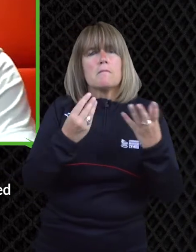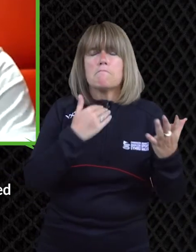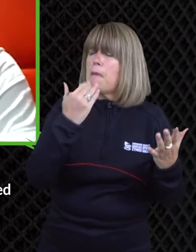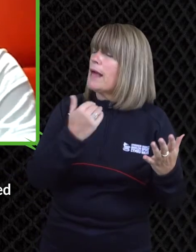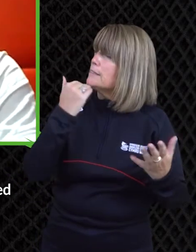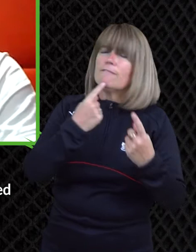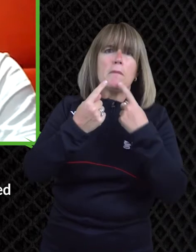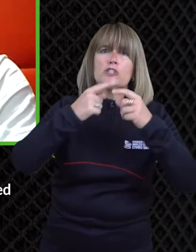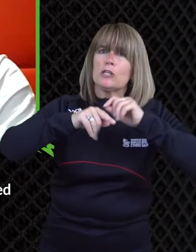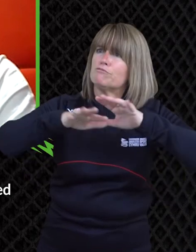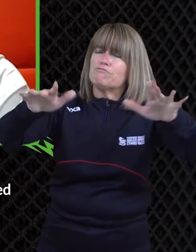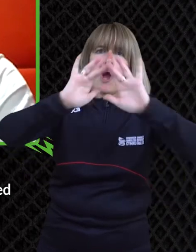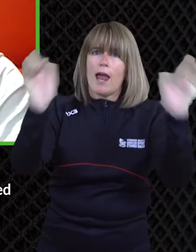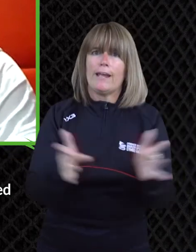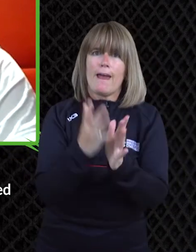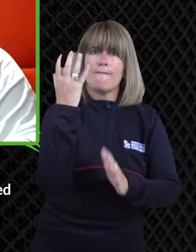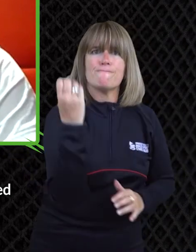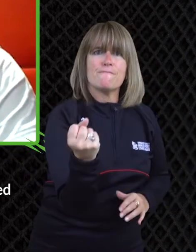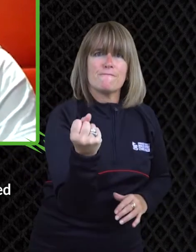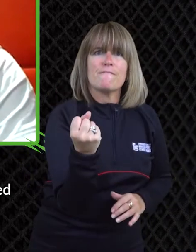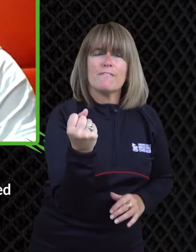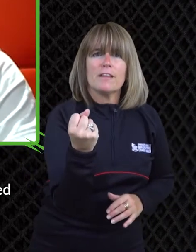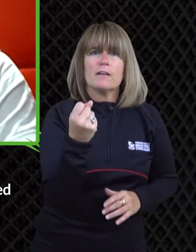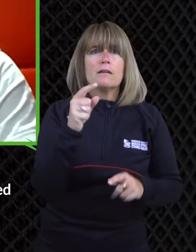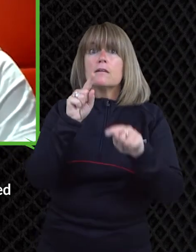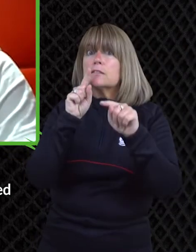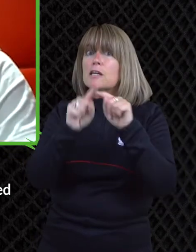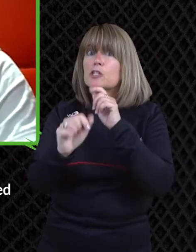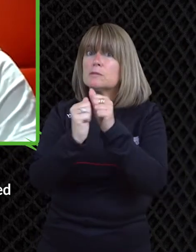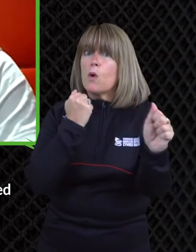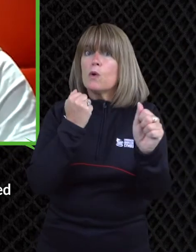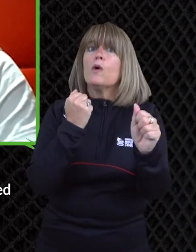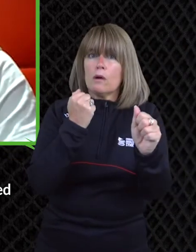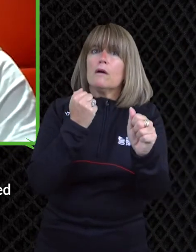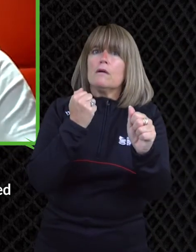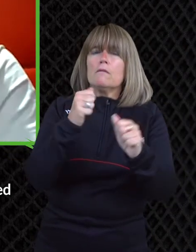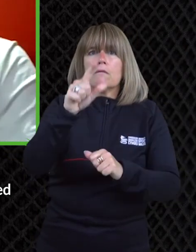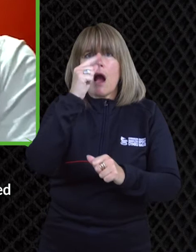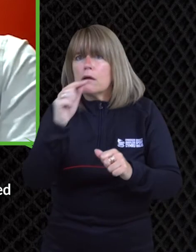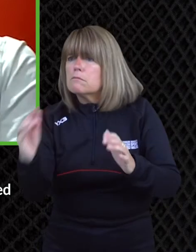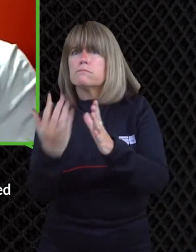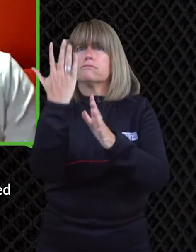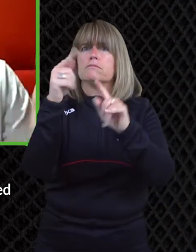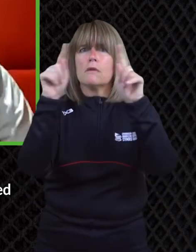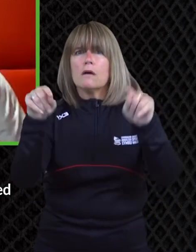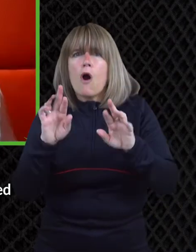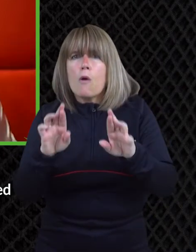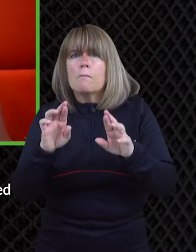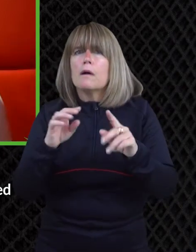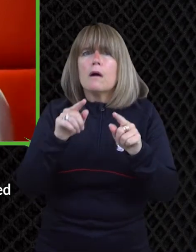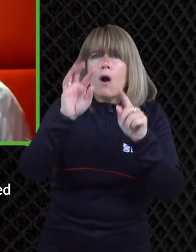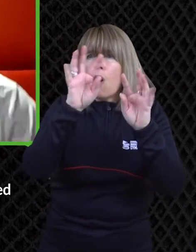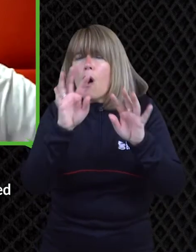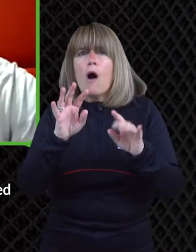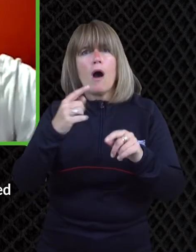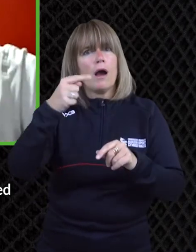we can play as broadcasters you know it'll only take a you know an hour um i'd maybe a bit longer depending on your reading